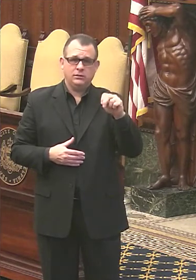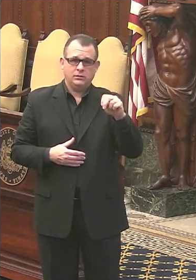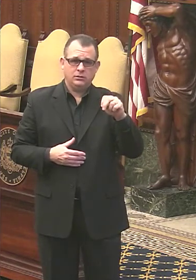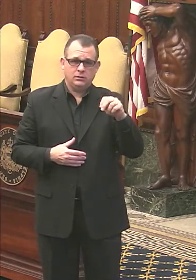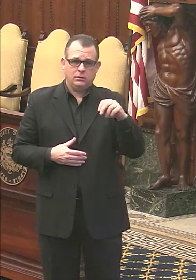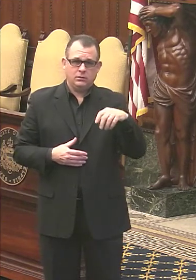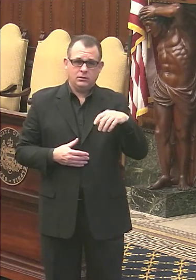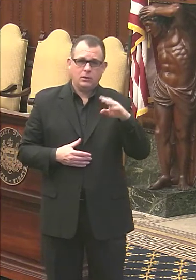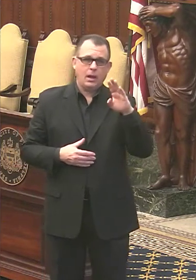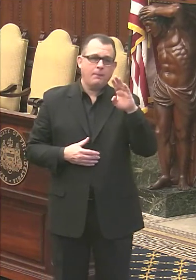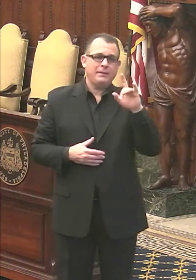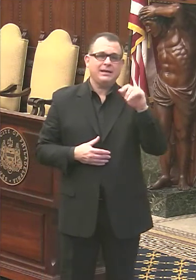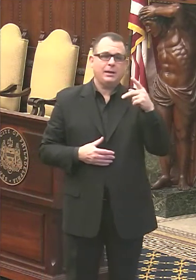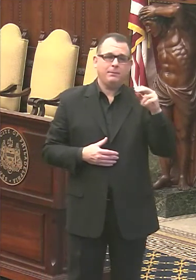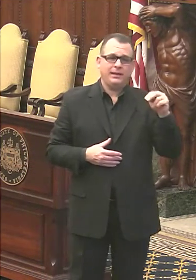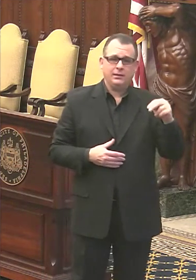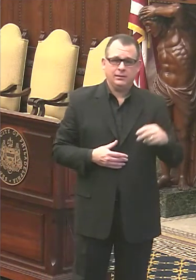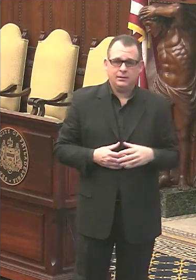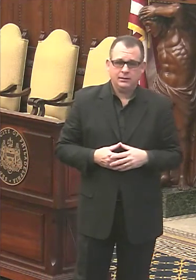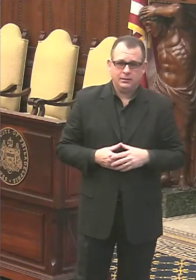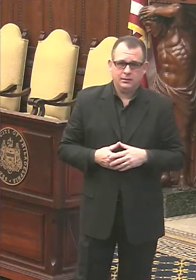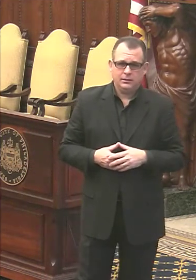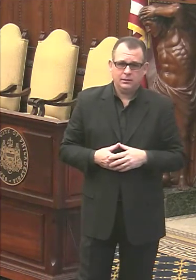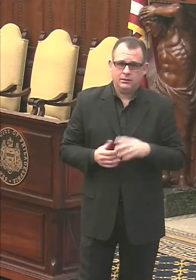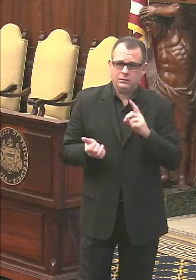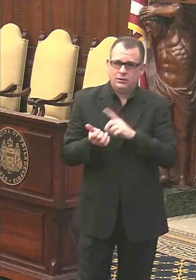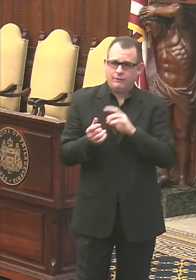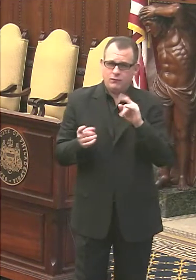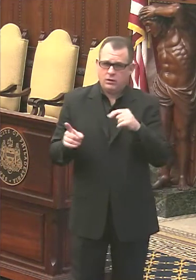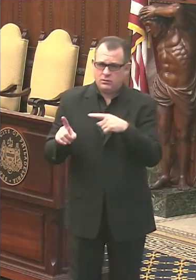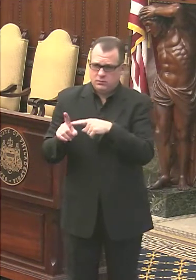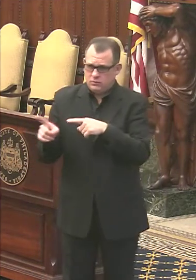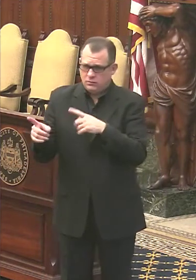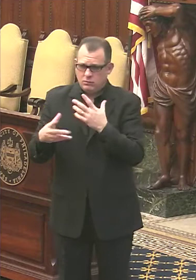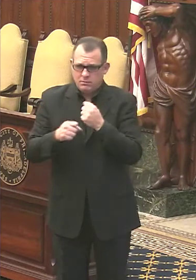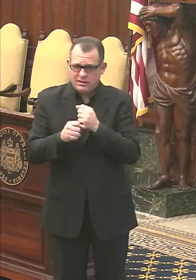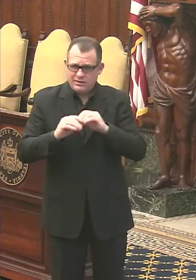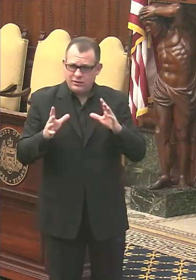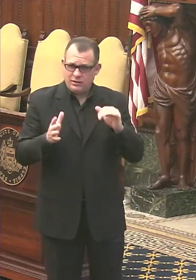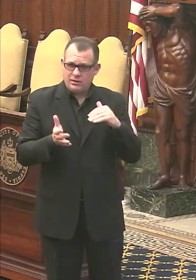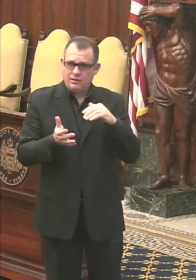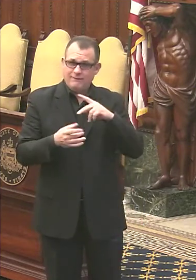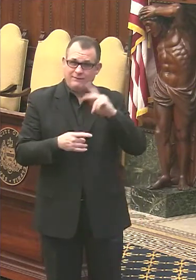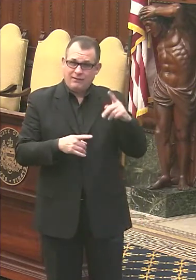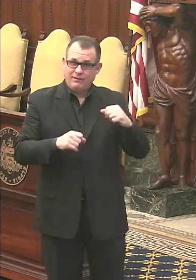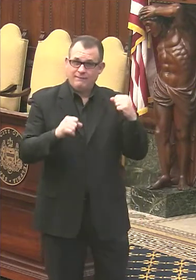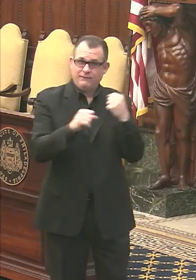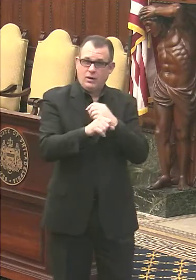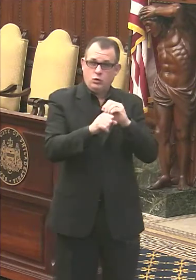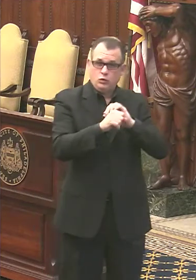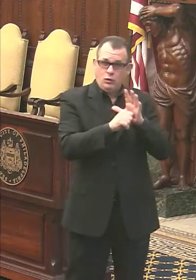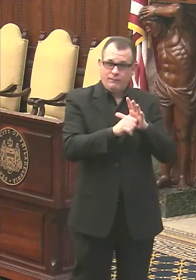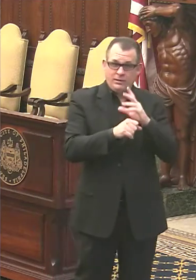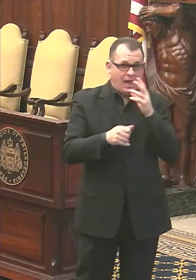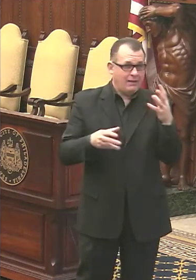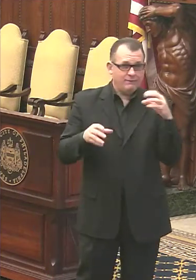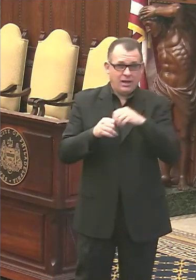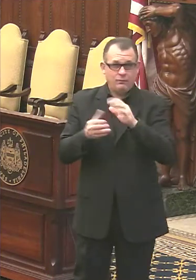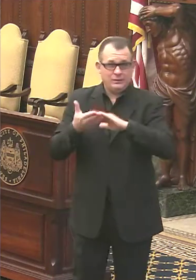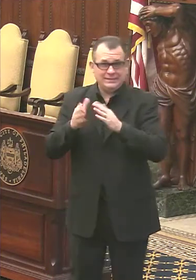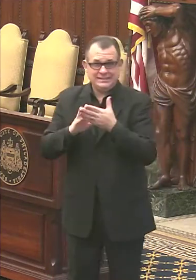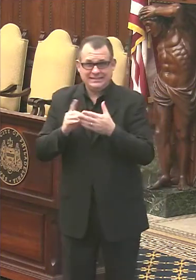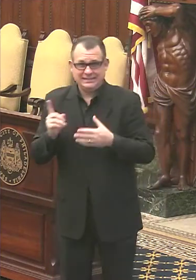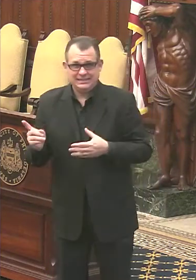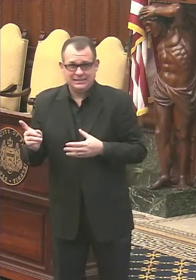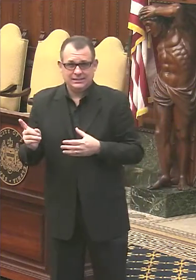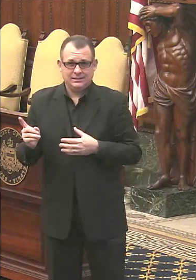Hi, thank you everybody. I'll keep this quick. Dr. Farley, you made it clear that Philly Fighting COVID registry page is not involved with the city whatsoever. Um,